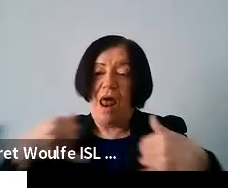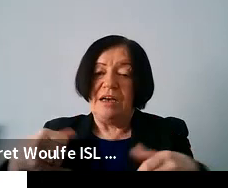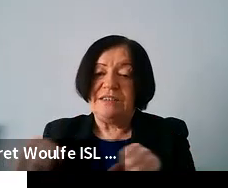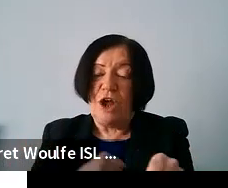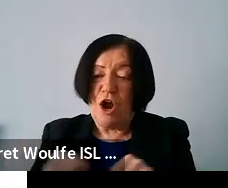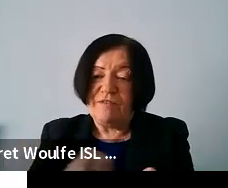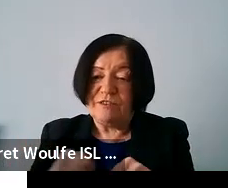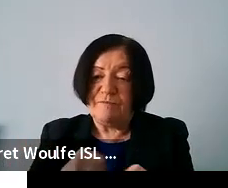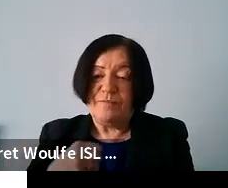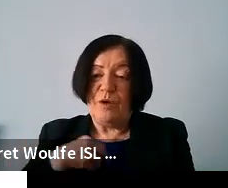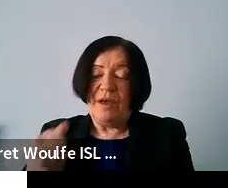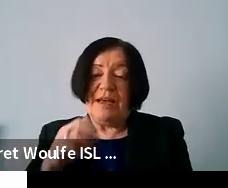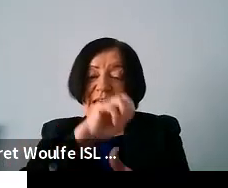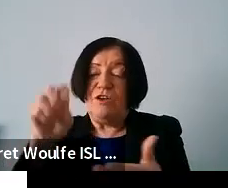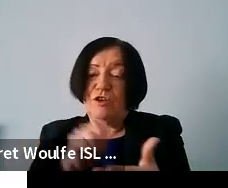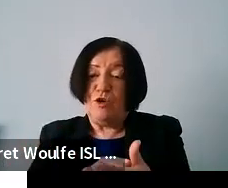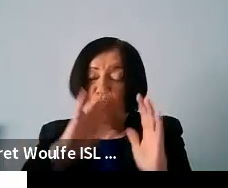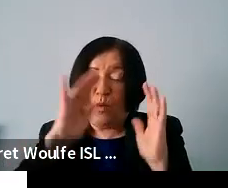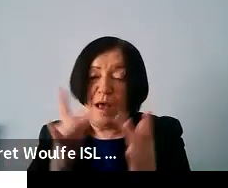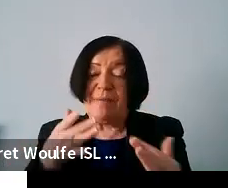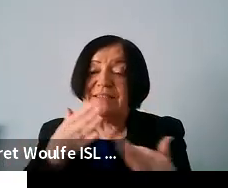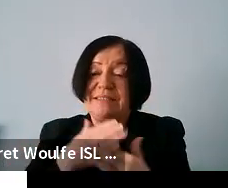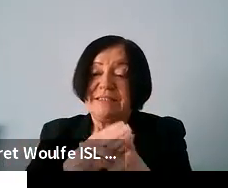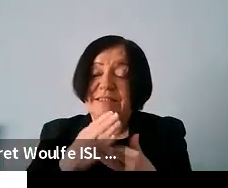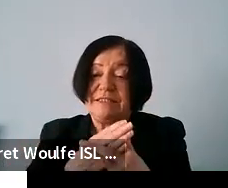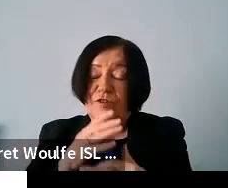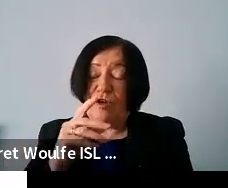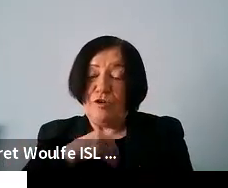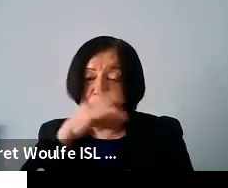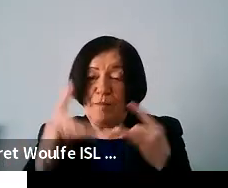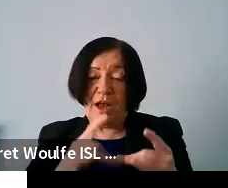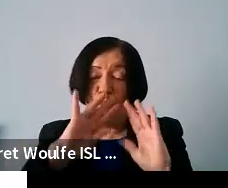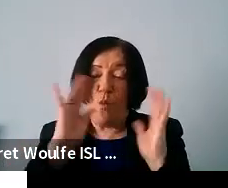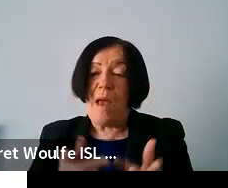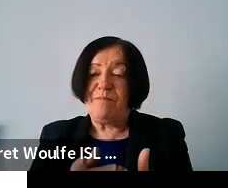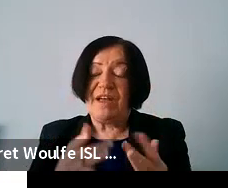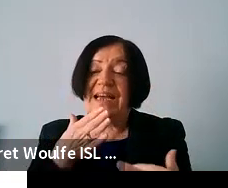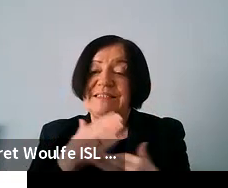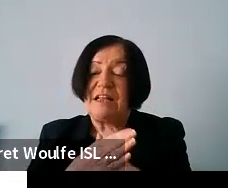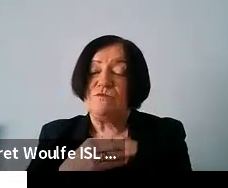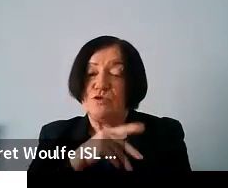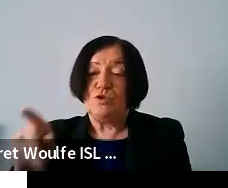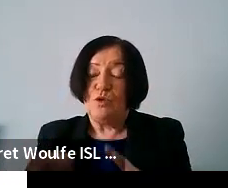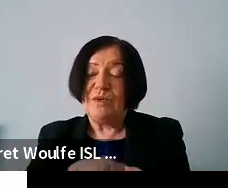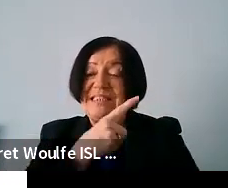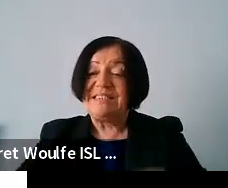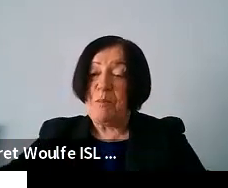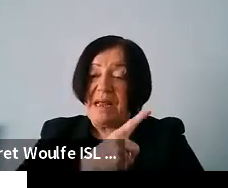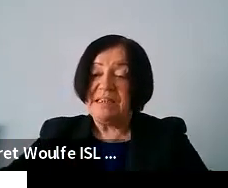we have the eu's web accessibility directive to make websites accessible to those with disability